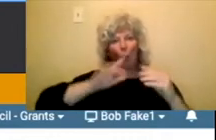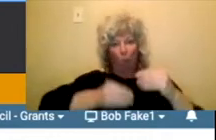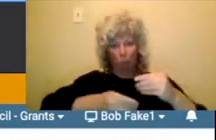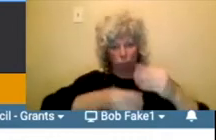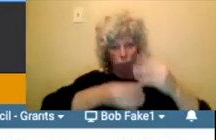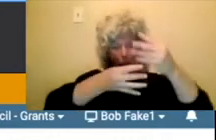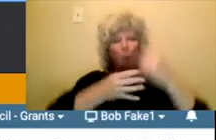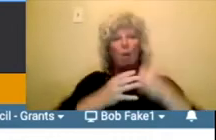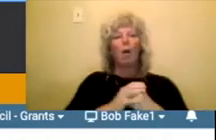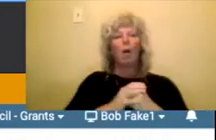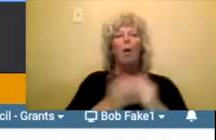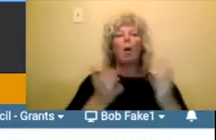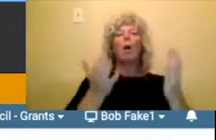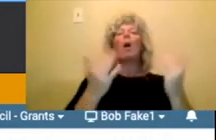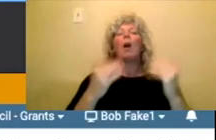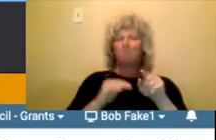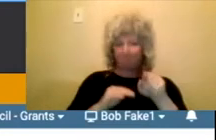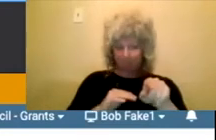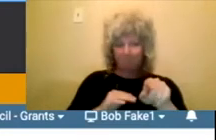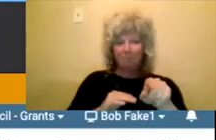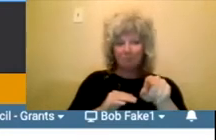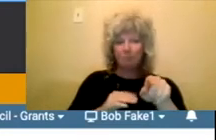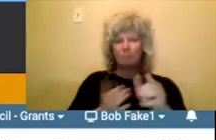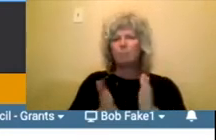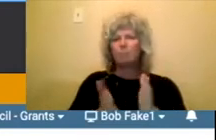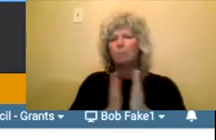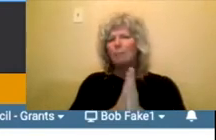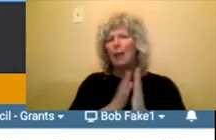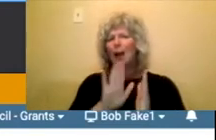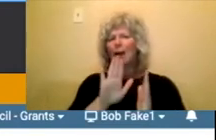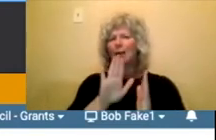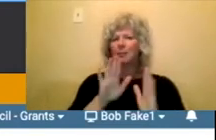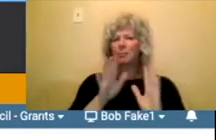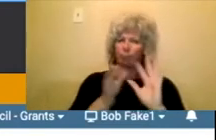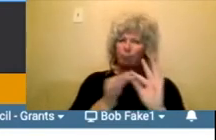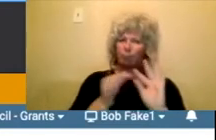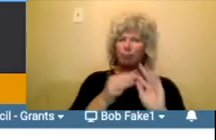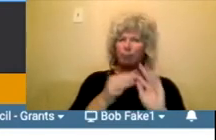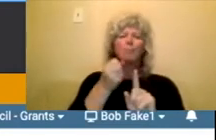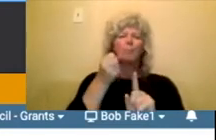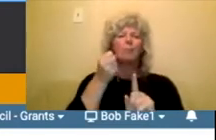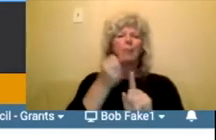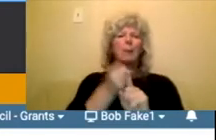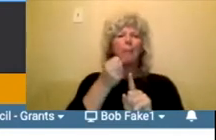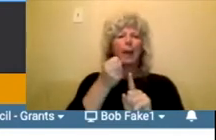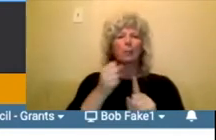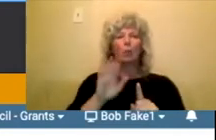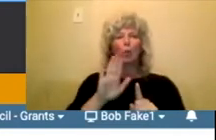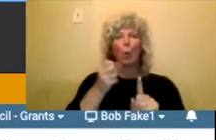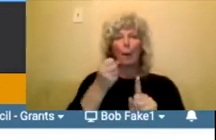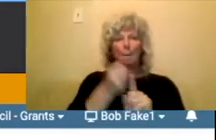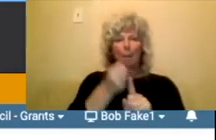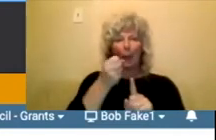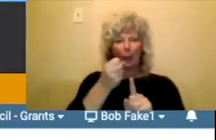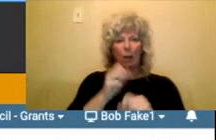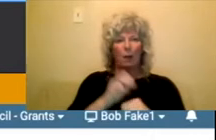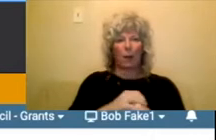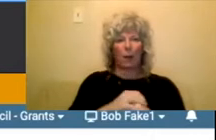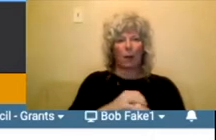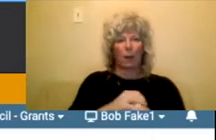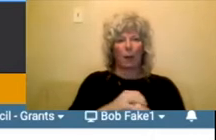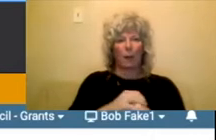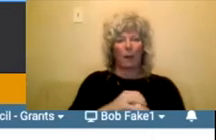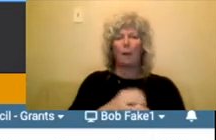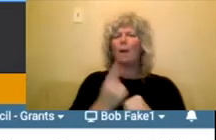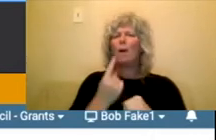impact. So there is a tab there that you won't have to float if it's creation or project development.